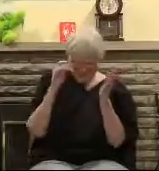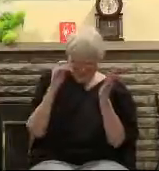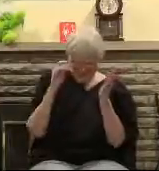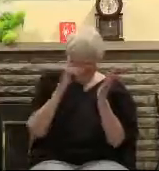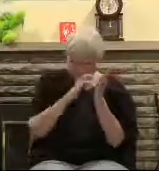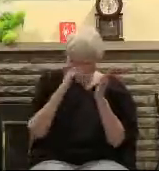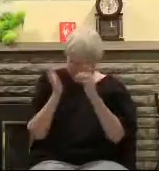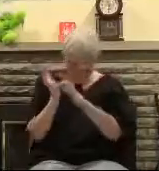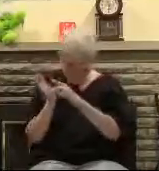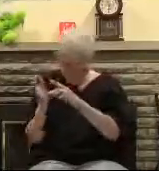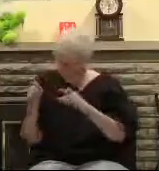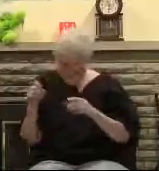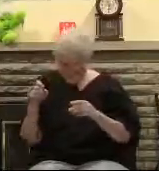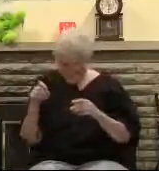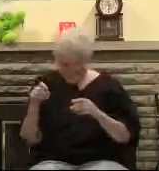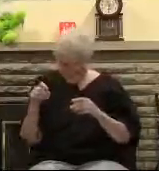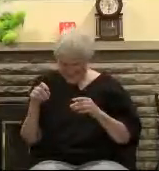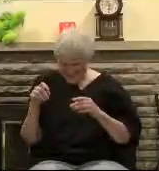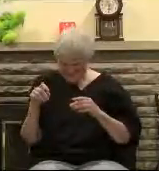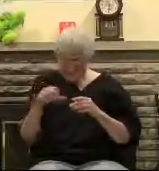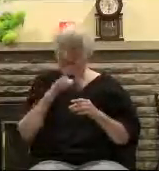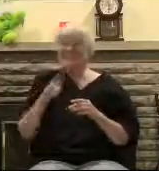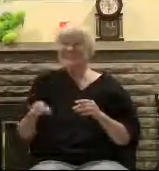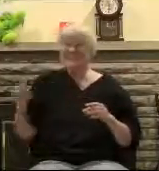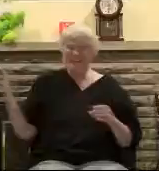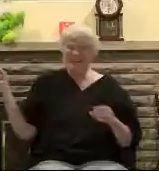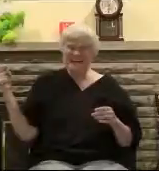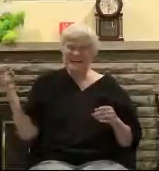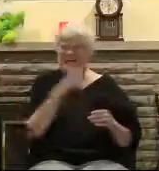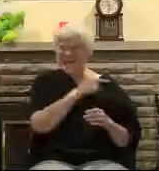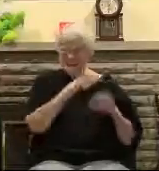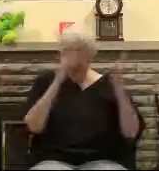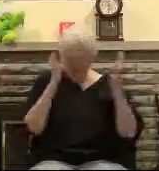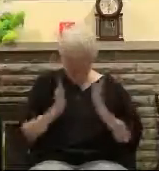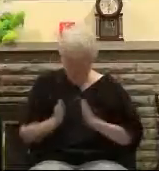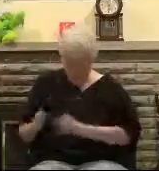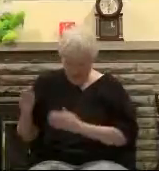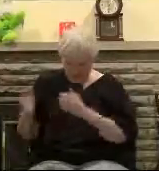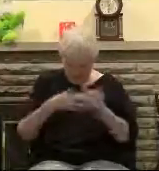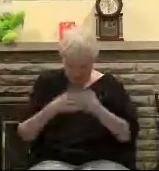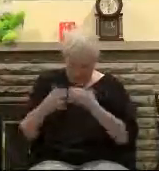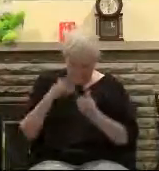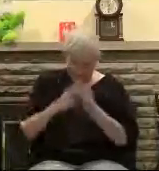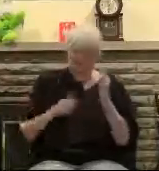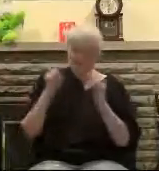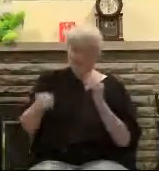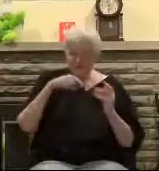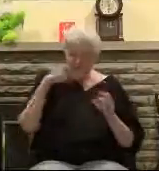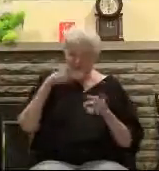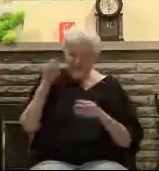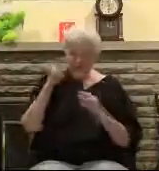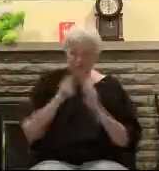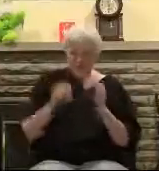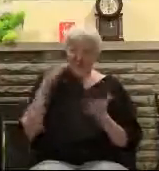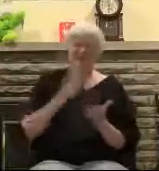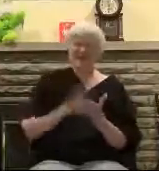your professor in your college or your seminary says It doesn't matter what Mamaw and Papaw says It doesn't matter what your mom and dad says It doesn't matter